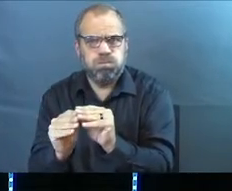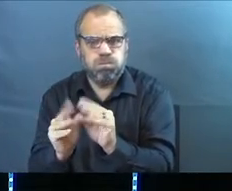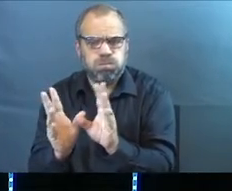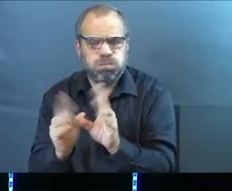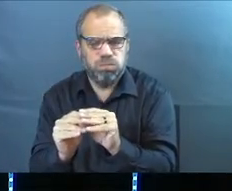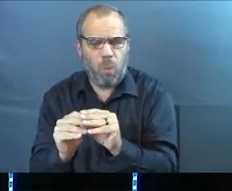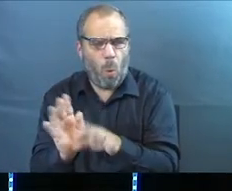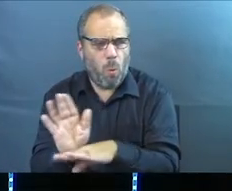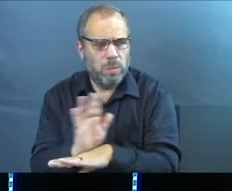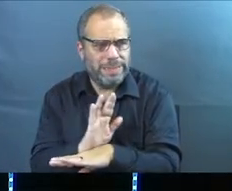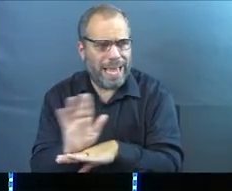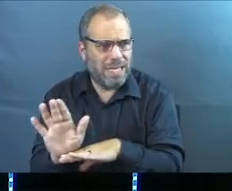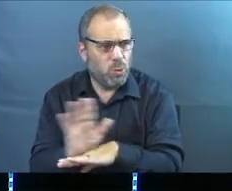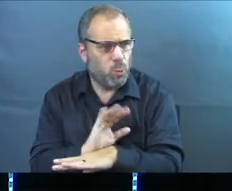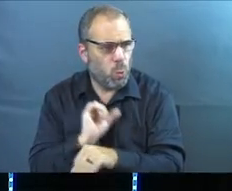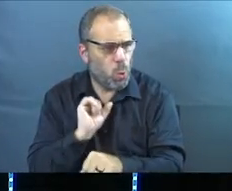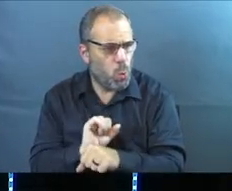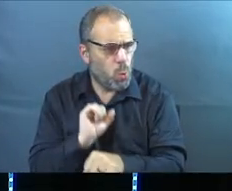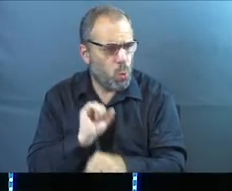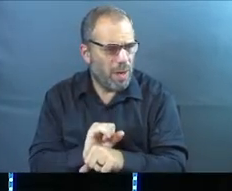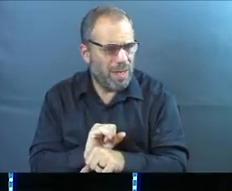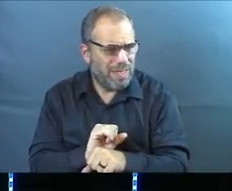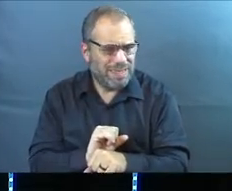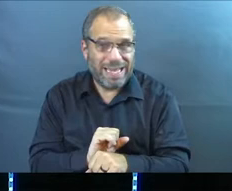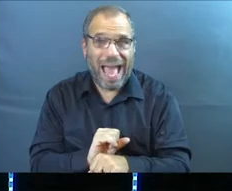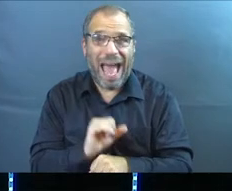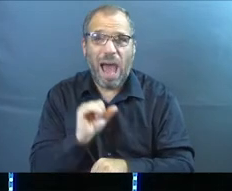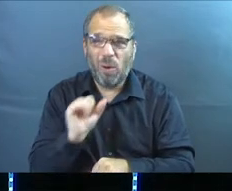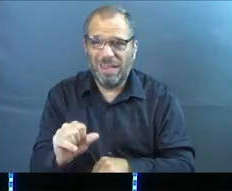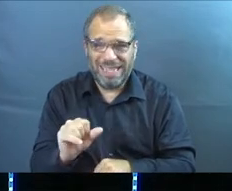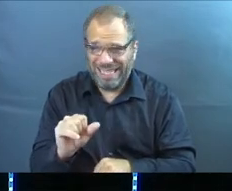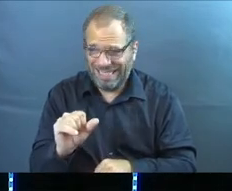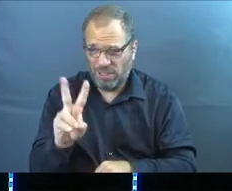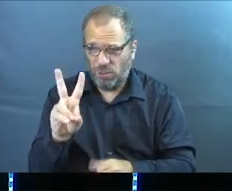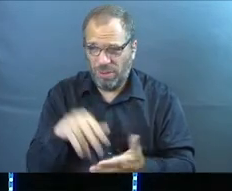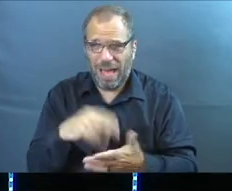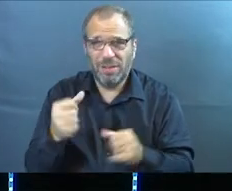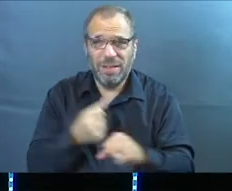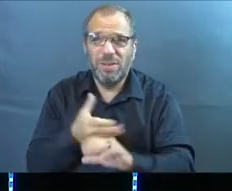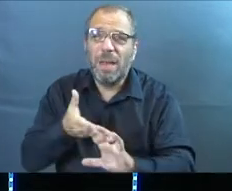too busy. And this is 2,000 years before COVID, amen?